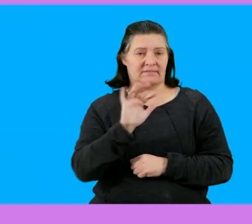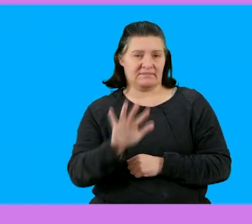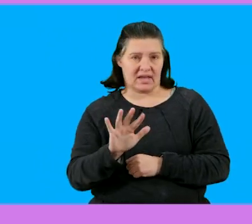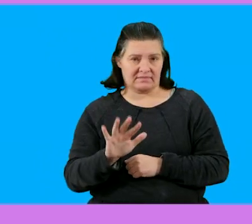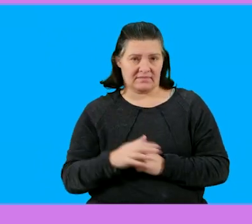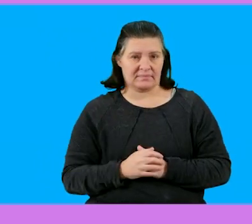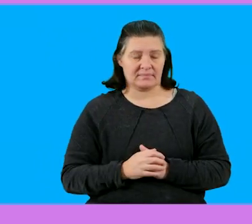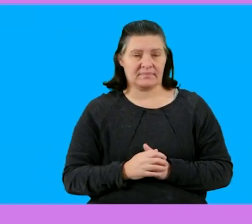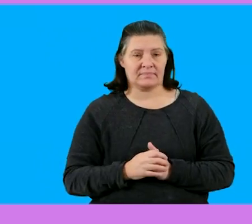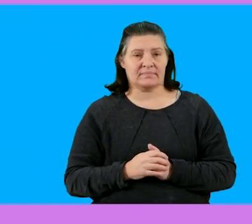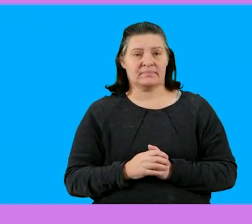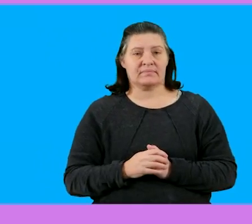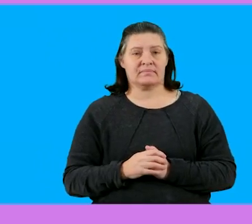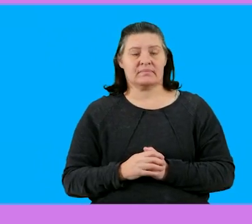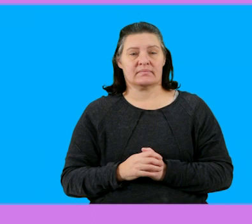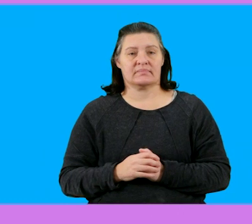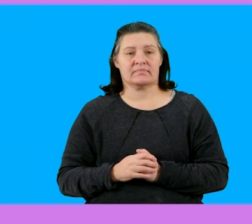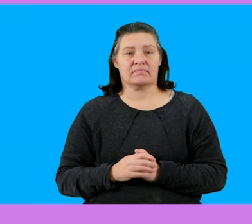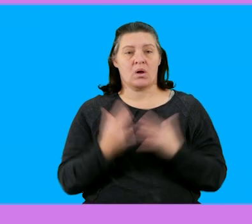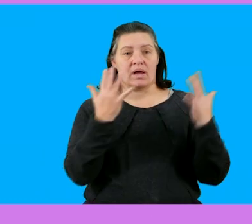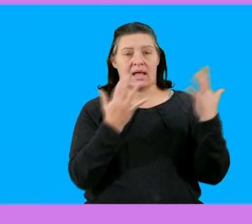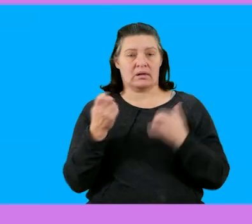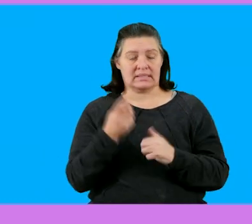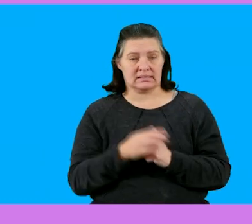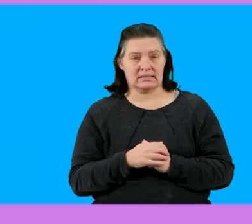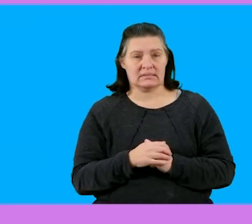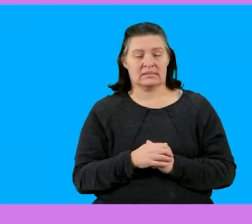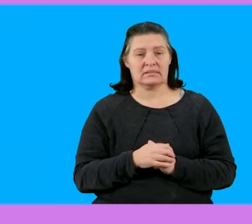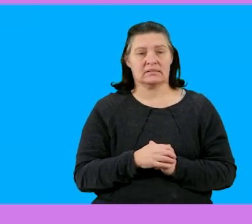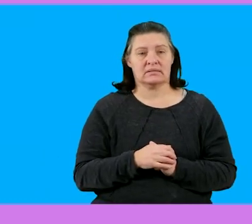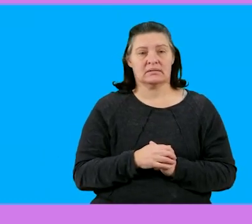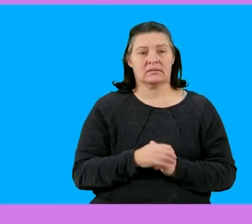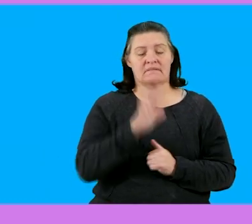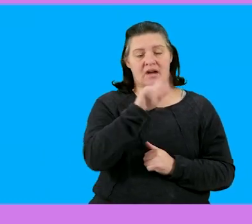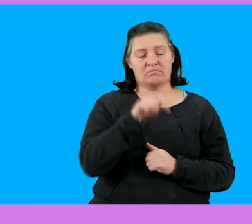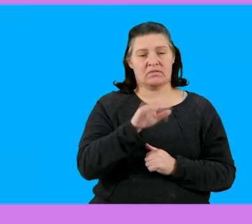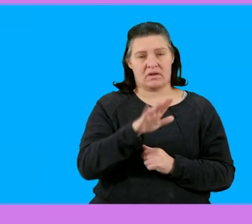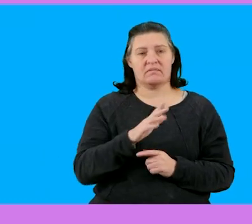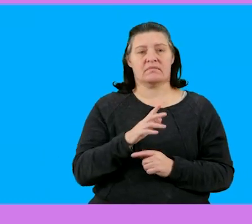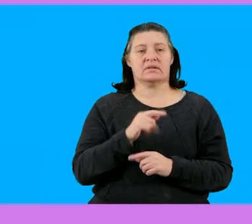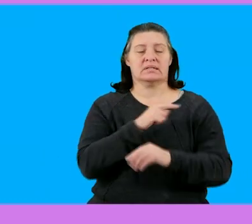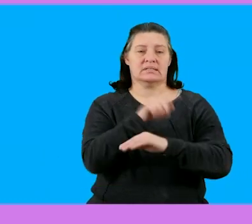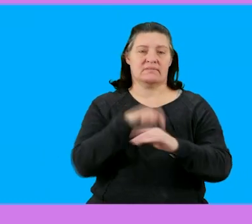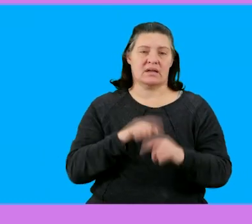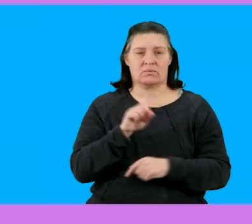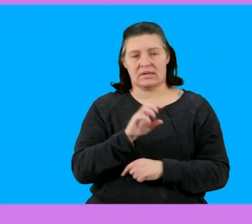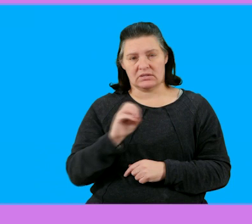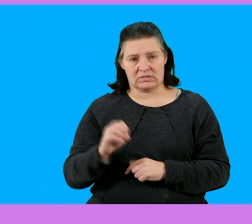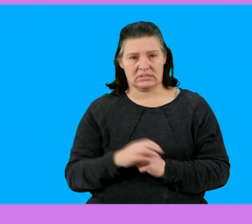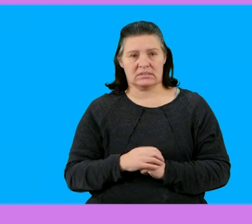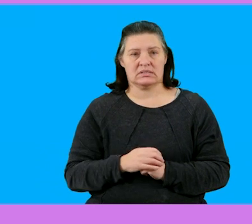365 okay so let's quickly calculate this multiply by 5.5 divided by 100